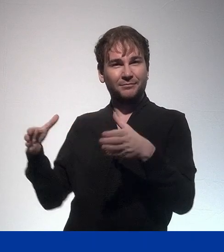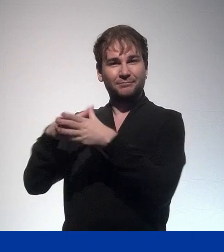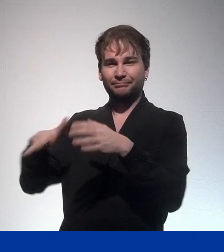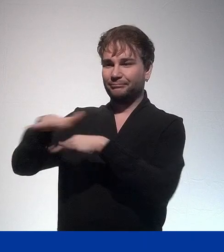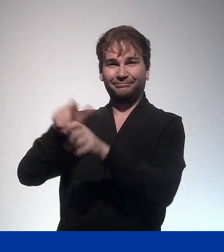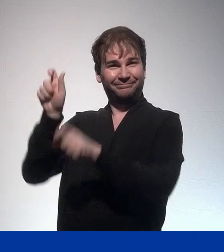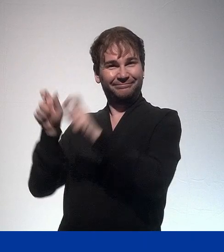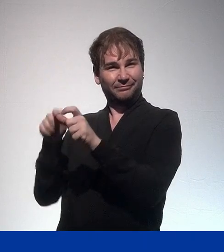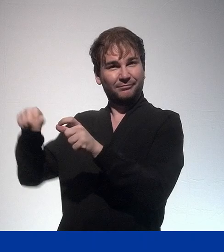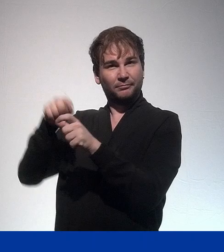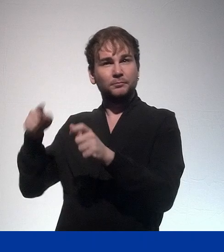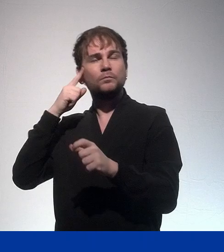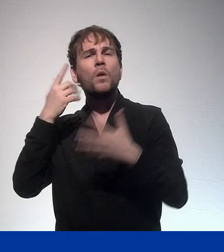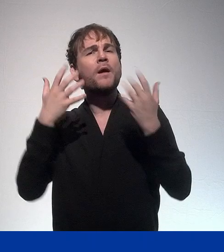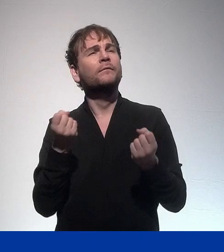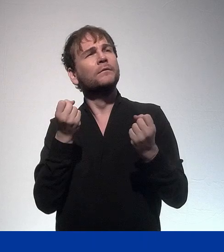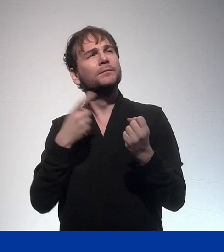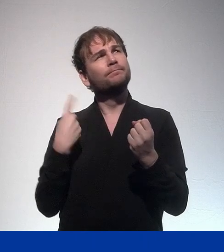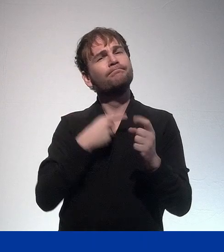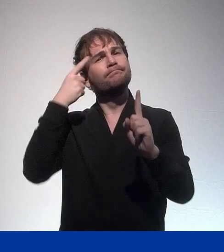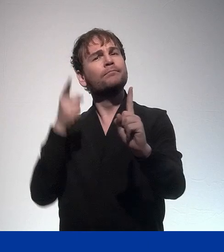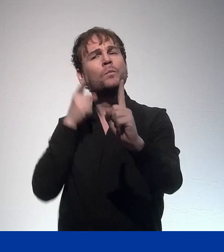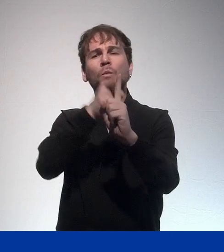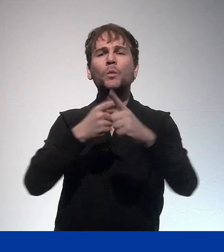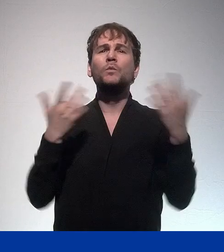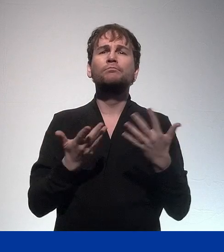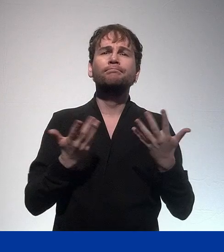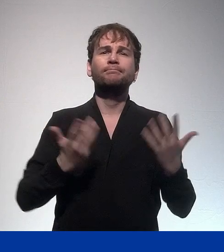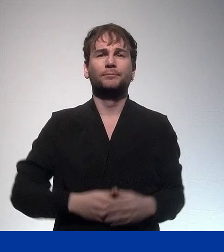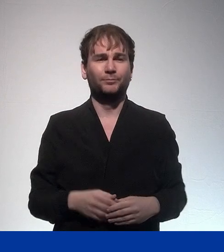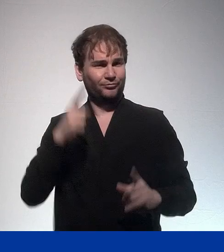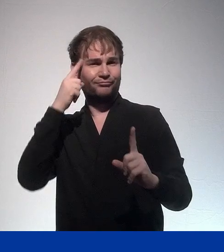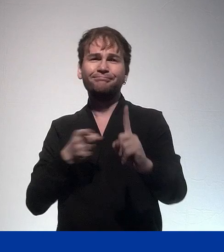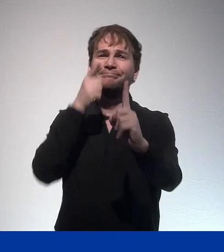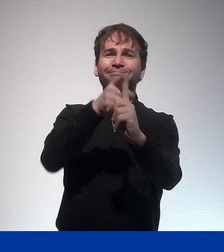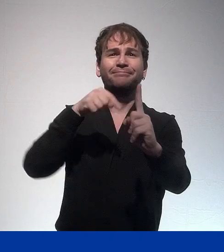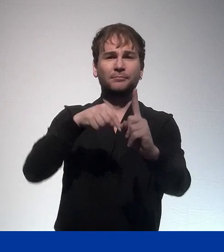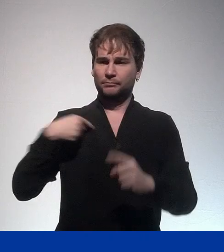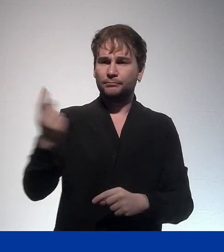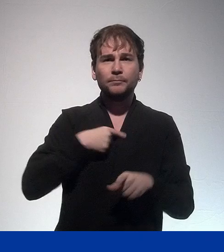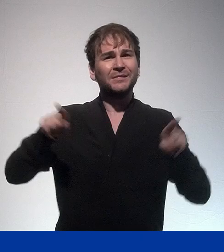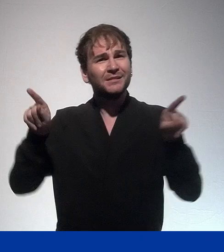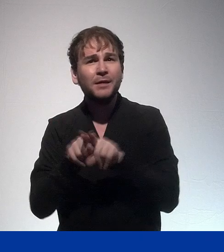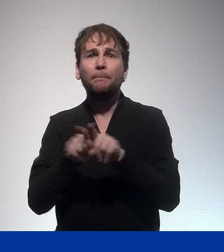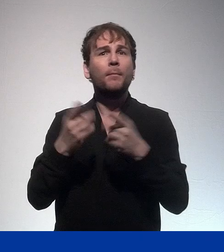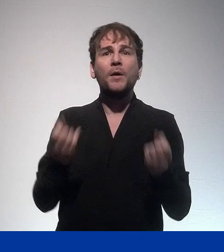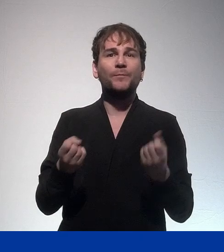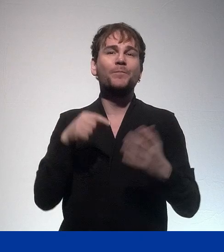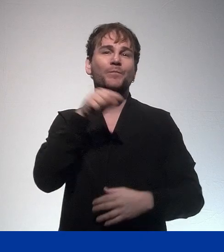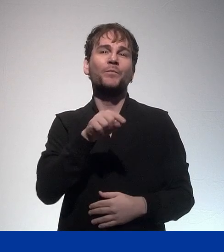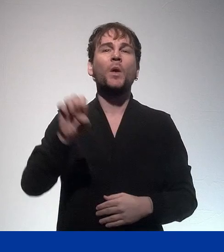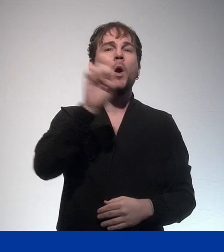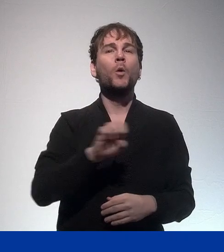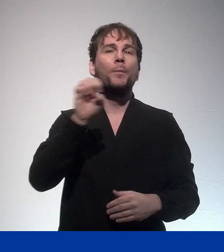the aim of this Council resolution? Well, we want to allow the EU to contribute towards achieving our common